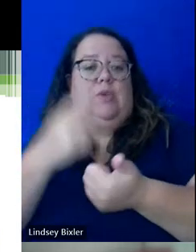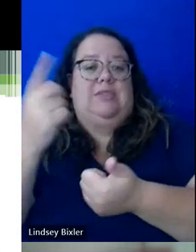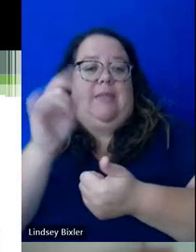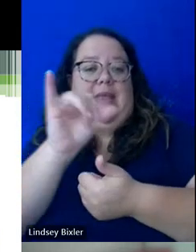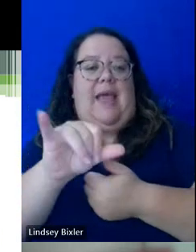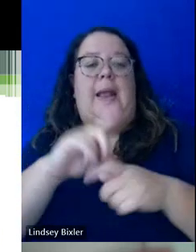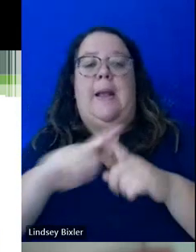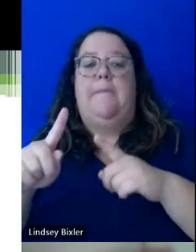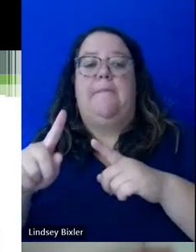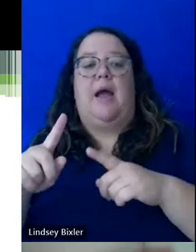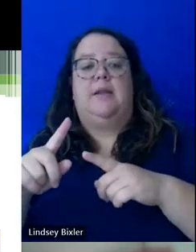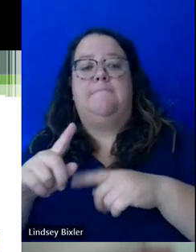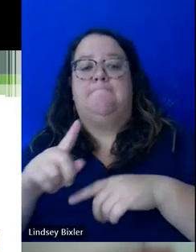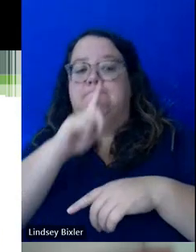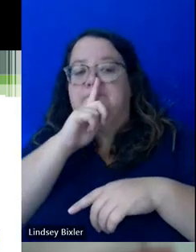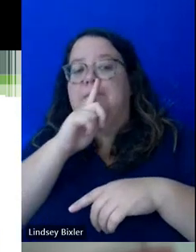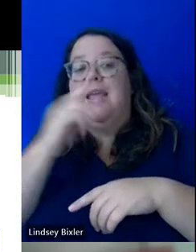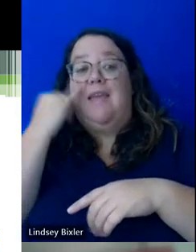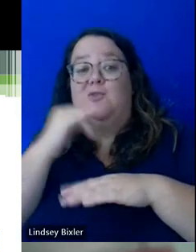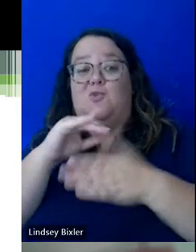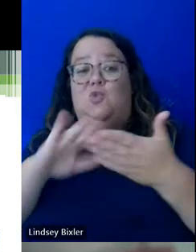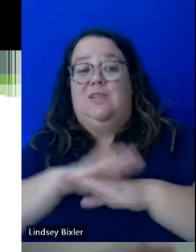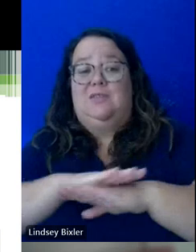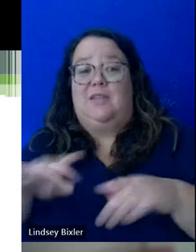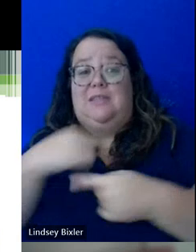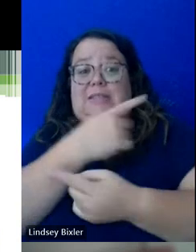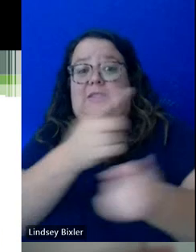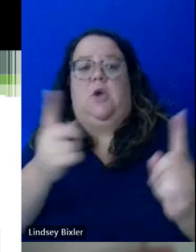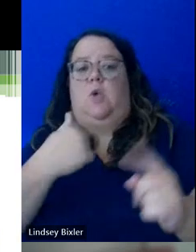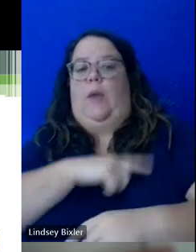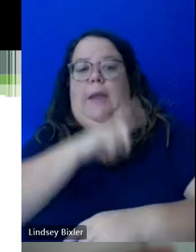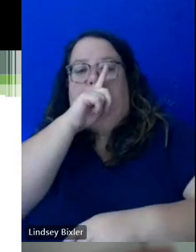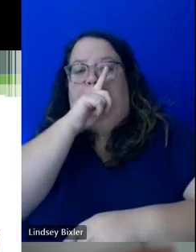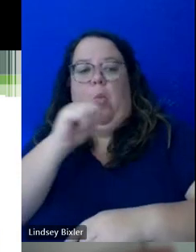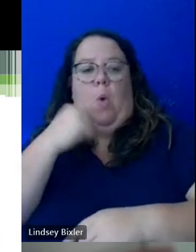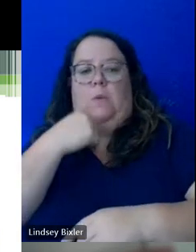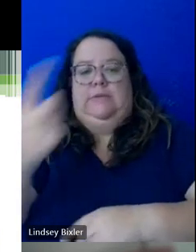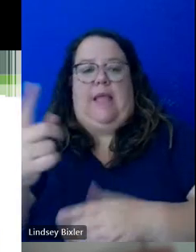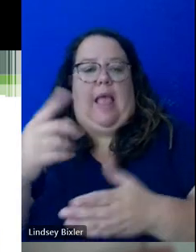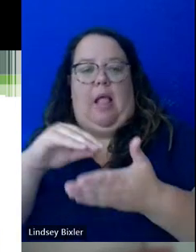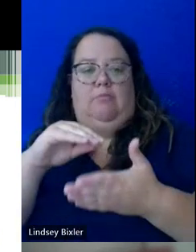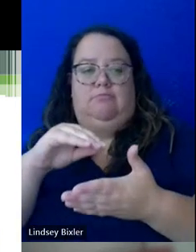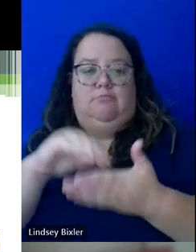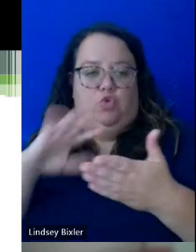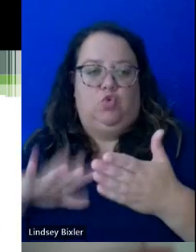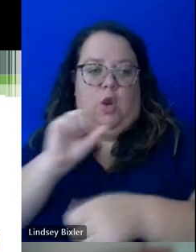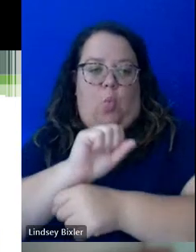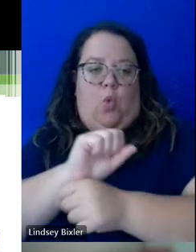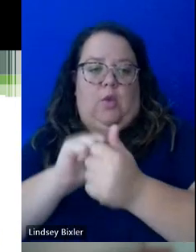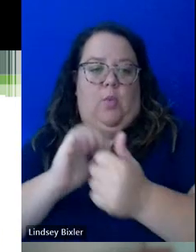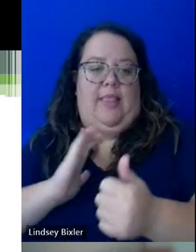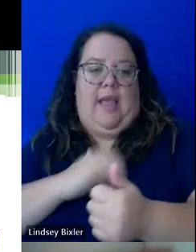generally, unless a student has disclosed that we're able to talk with a third party, we're never going to disclose that a student is working with SAS